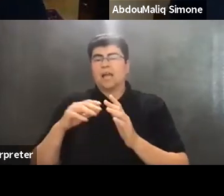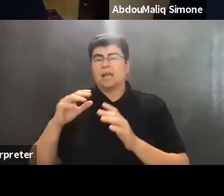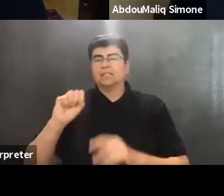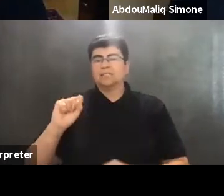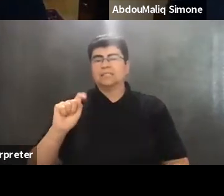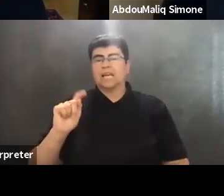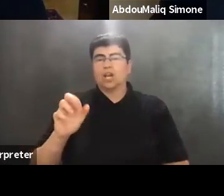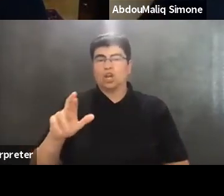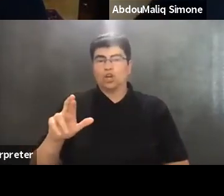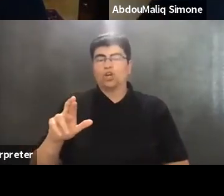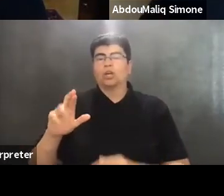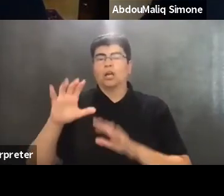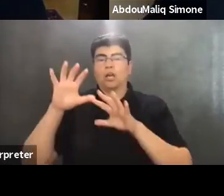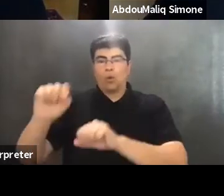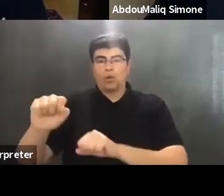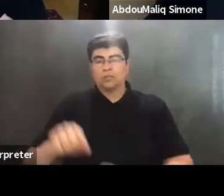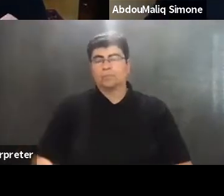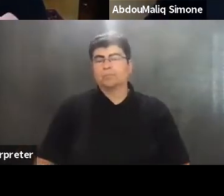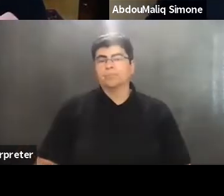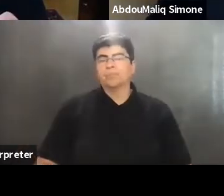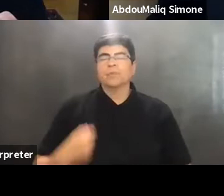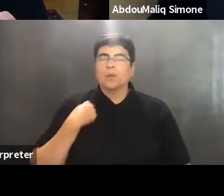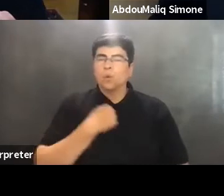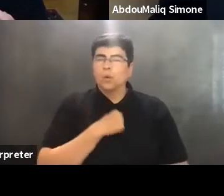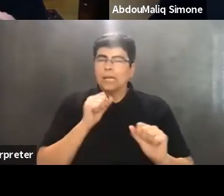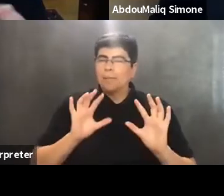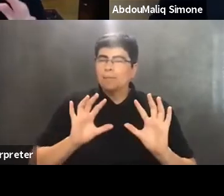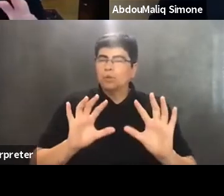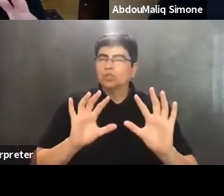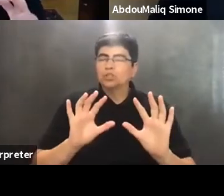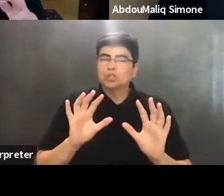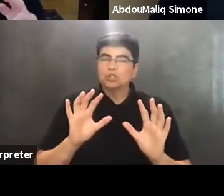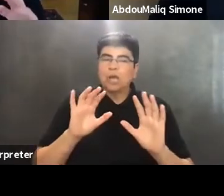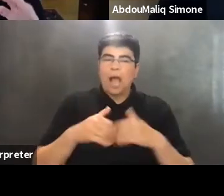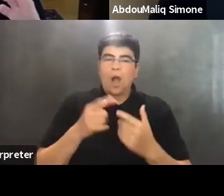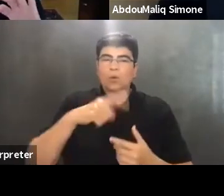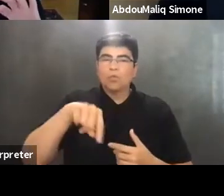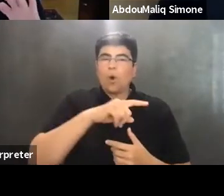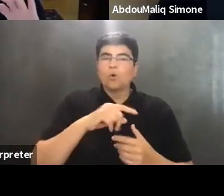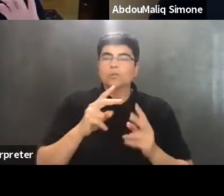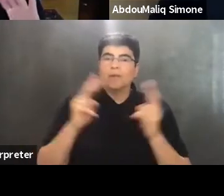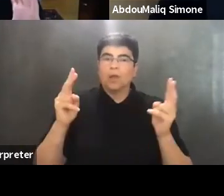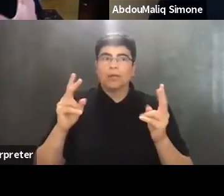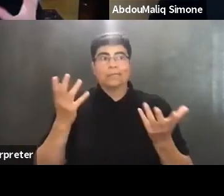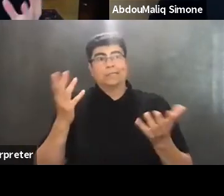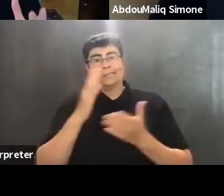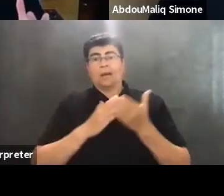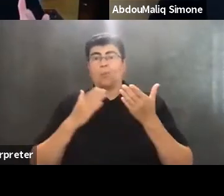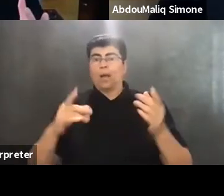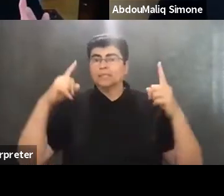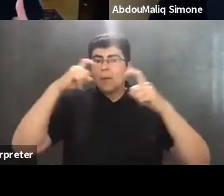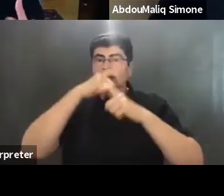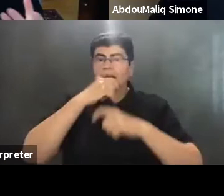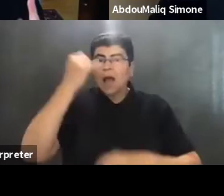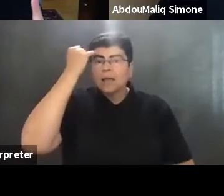of push a little bit on how these very, in some ways, complicated ideas